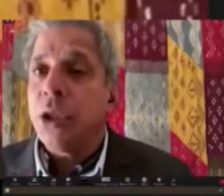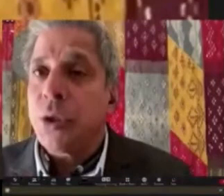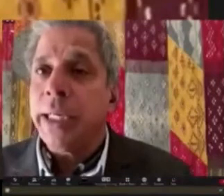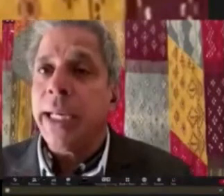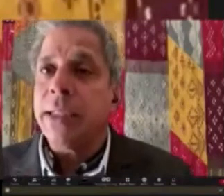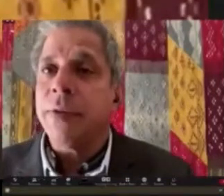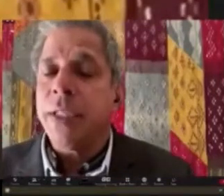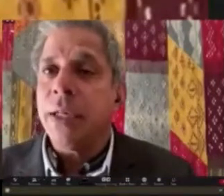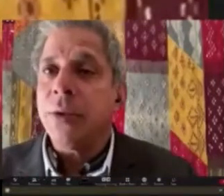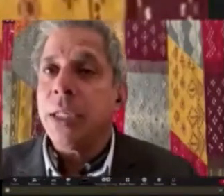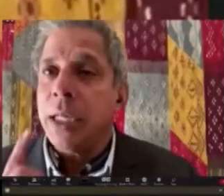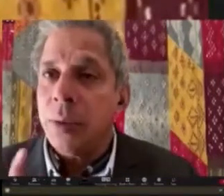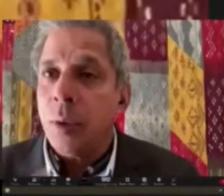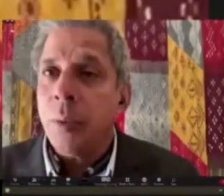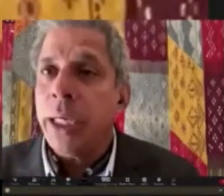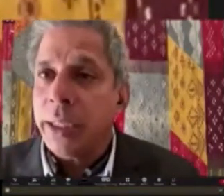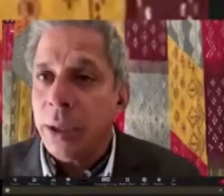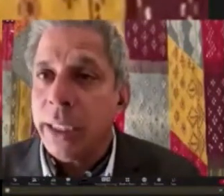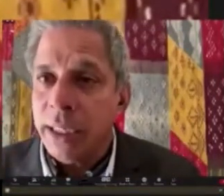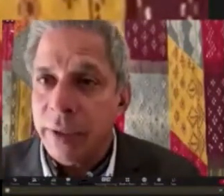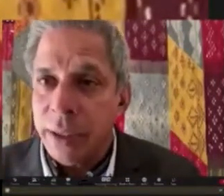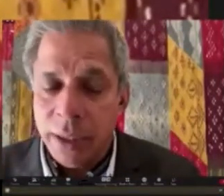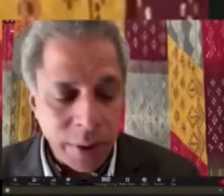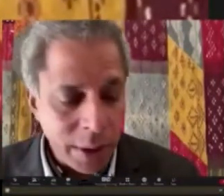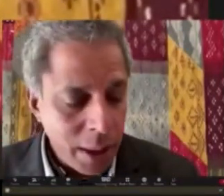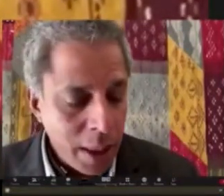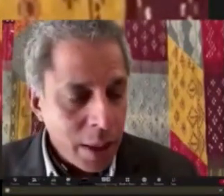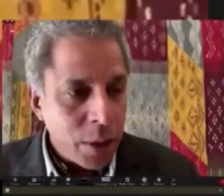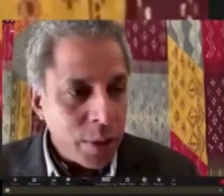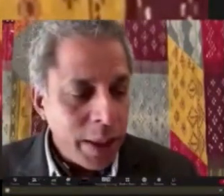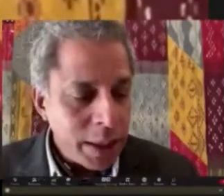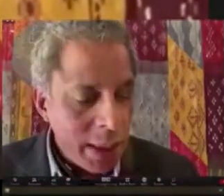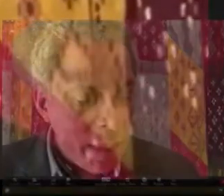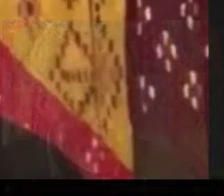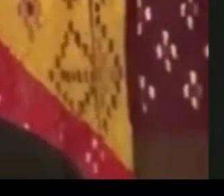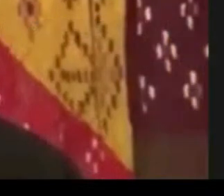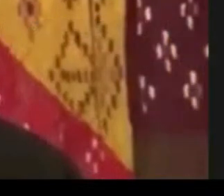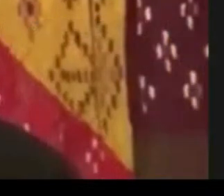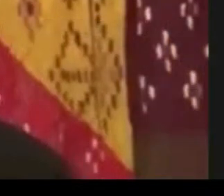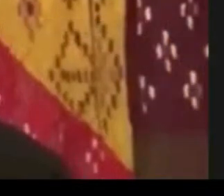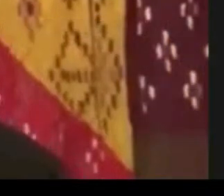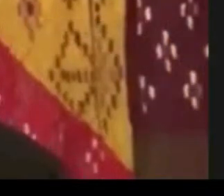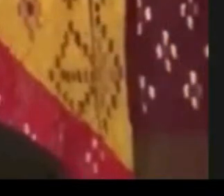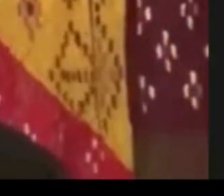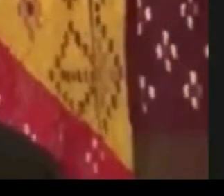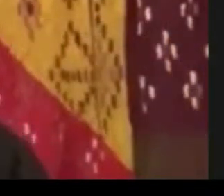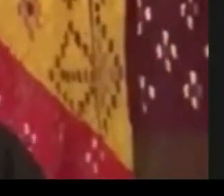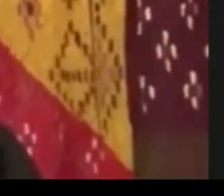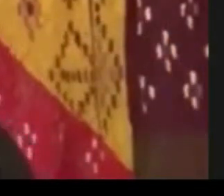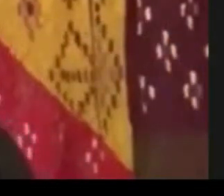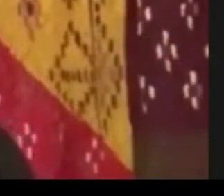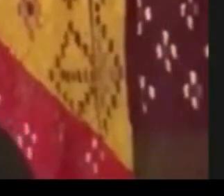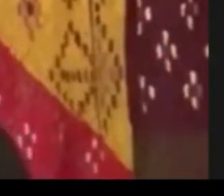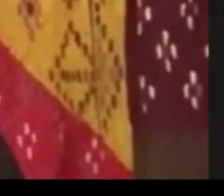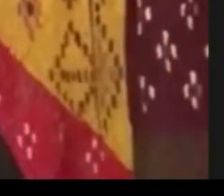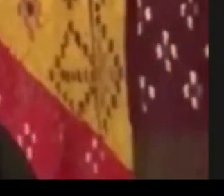season usually gets 15,000 and in one week they got 11,000 so as we see these practices the changing nature